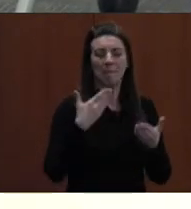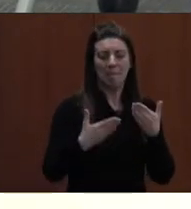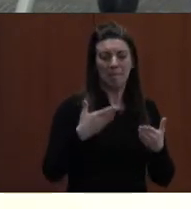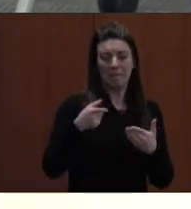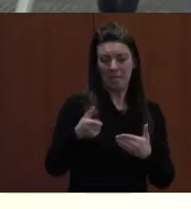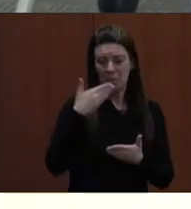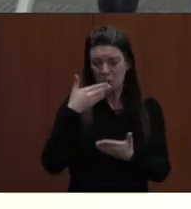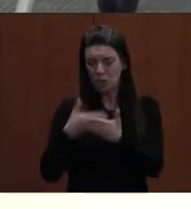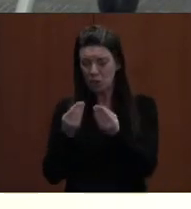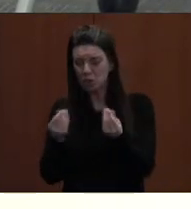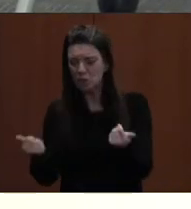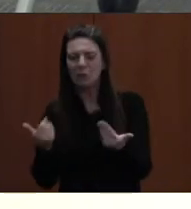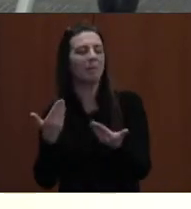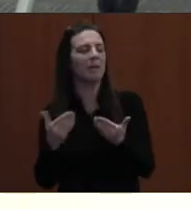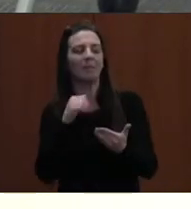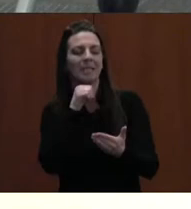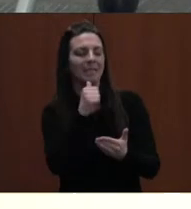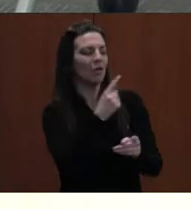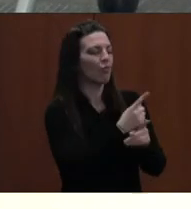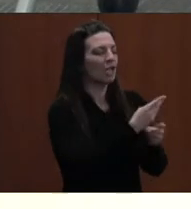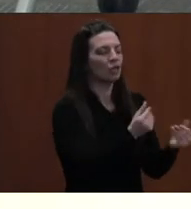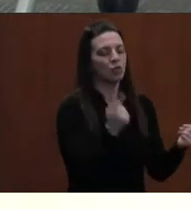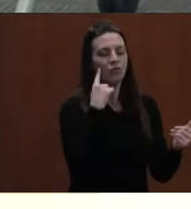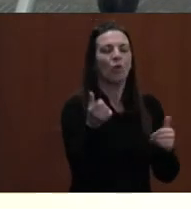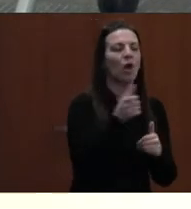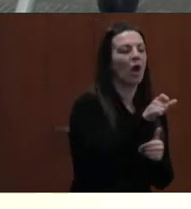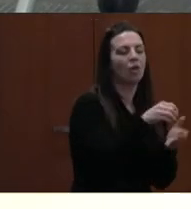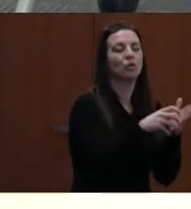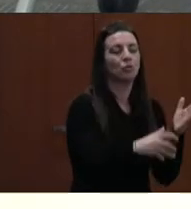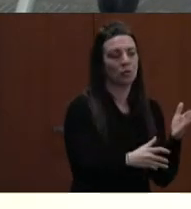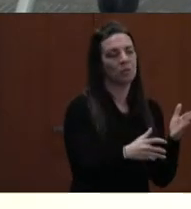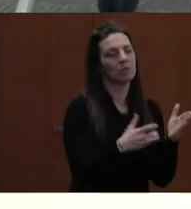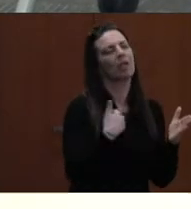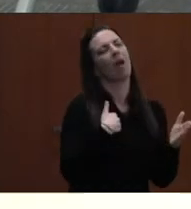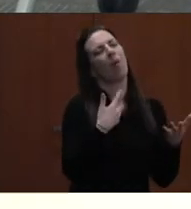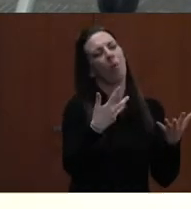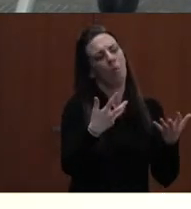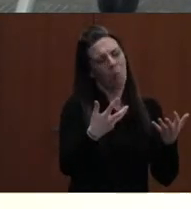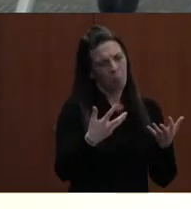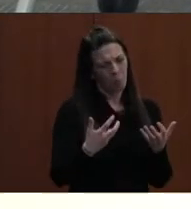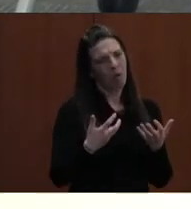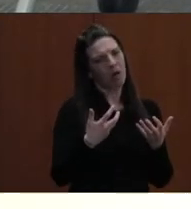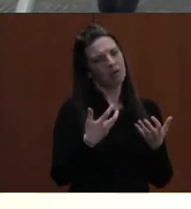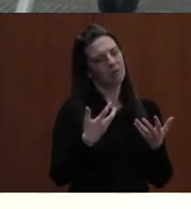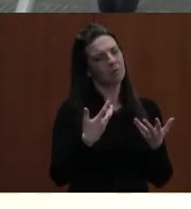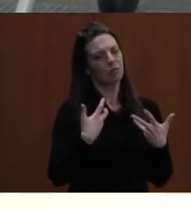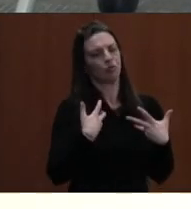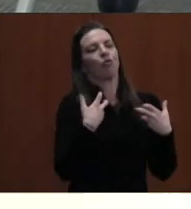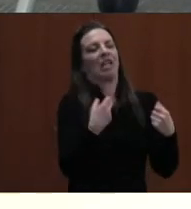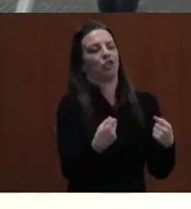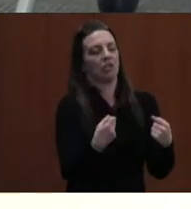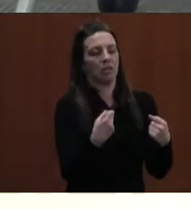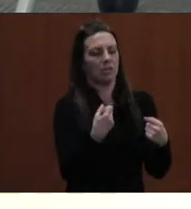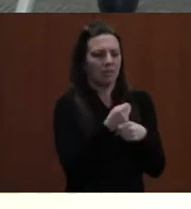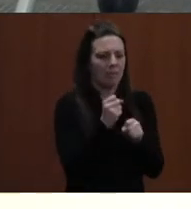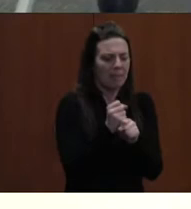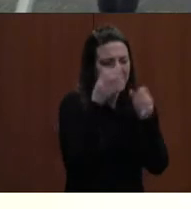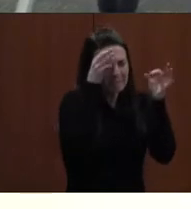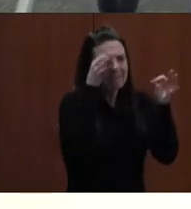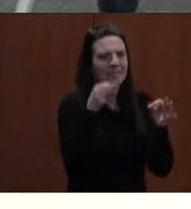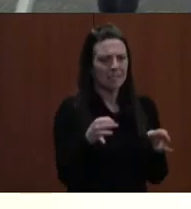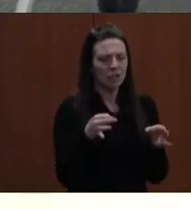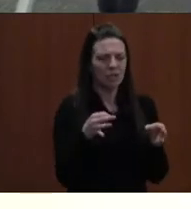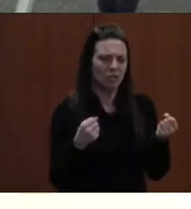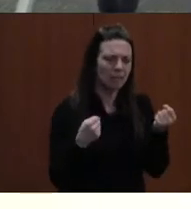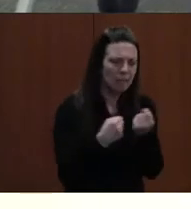fit all. So I'd just like to challenge you again to be courageous, as I've seen you be in the past, and stand up for our students and